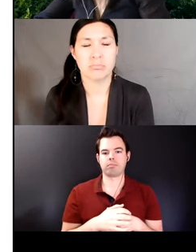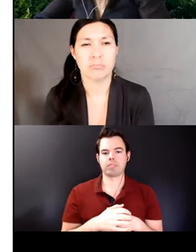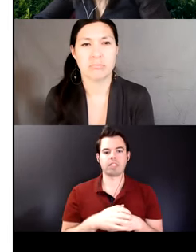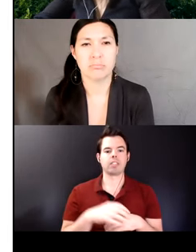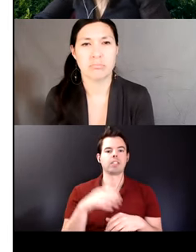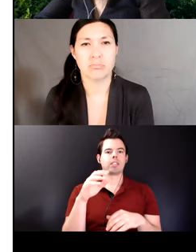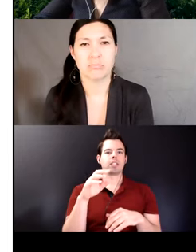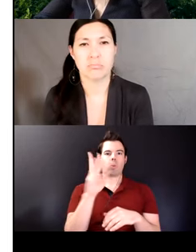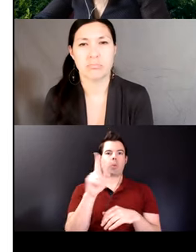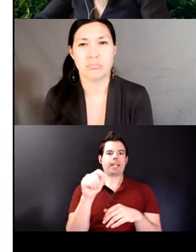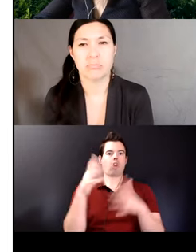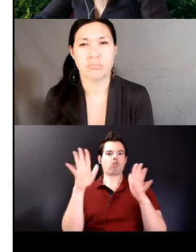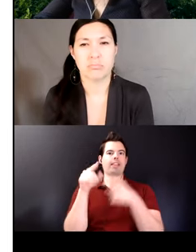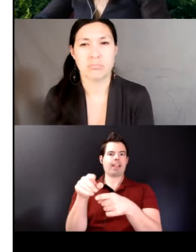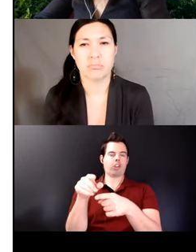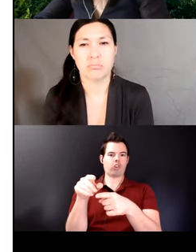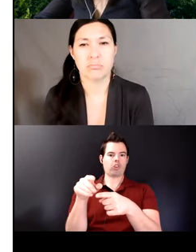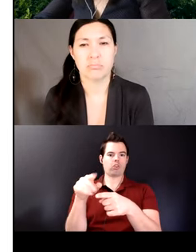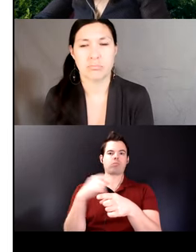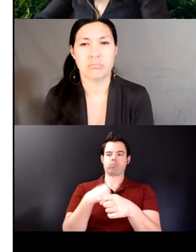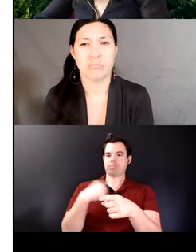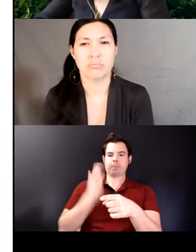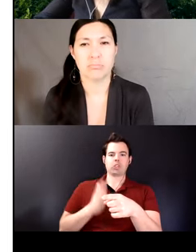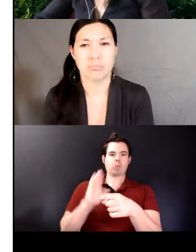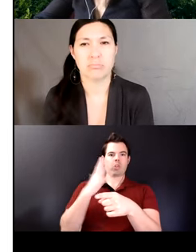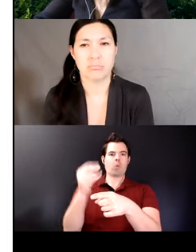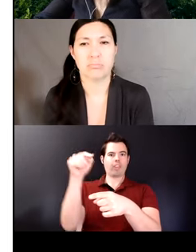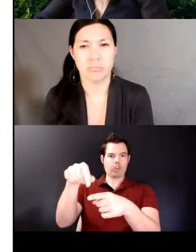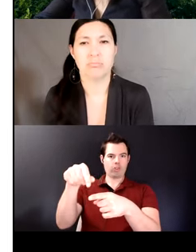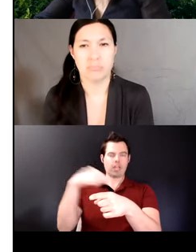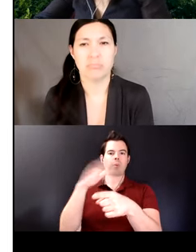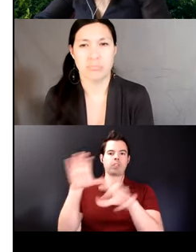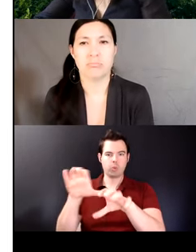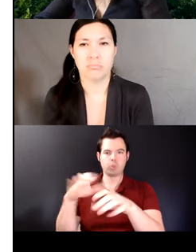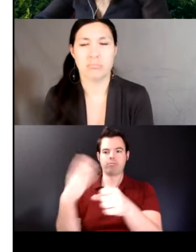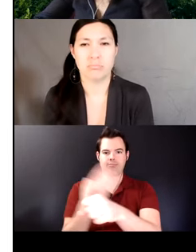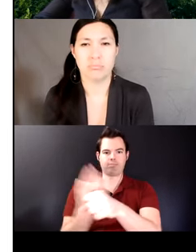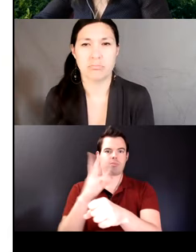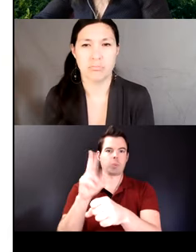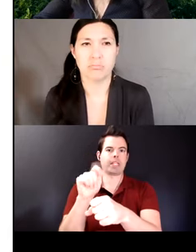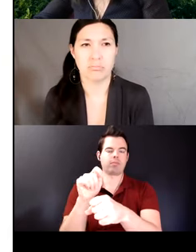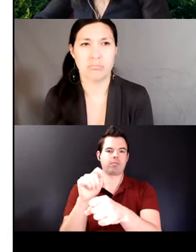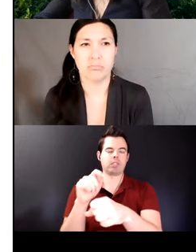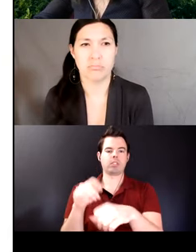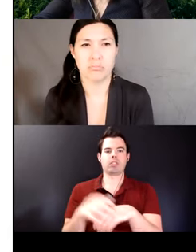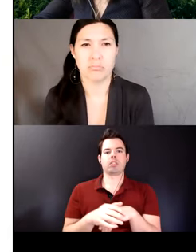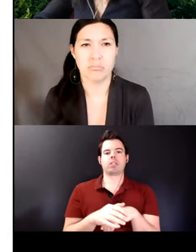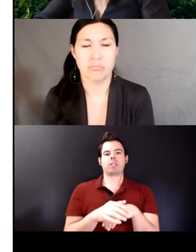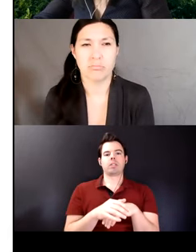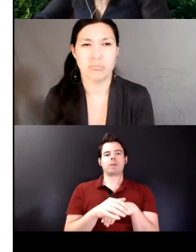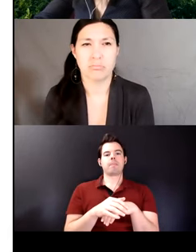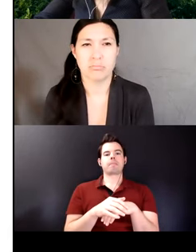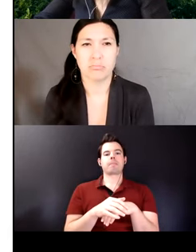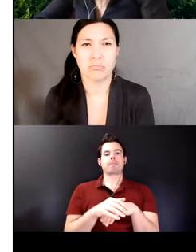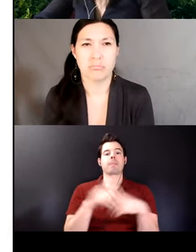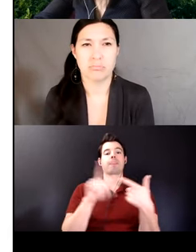in the place where the subject will go and perform the verb the second one means the subject